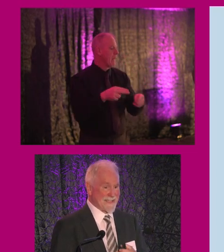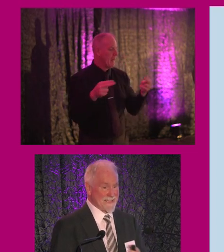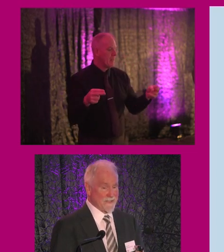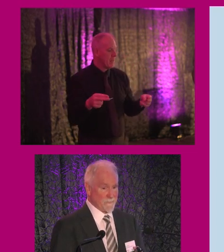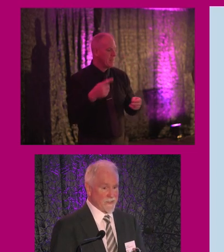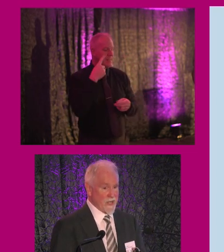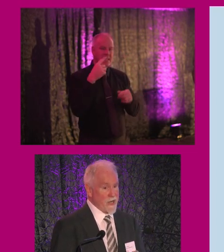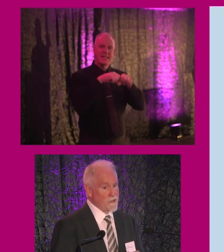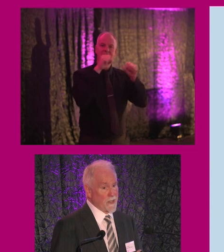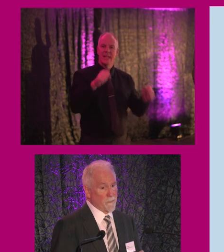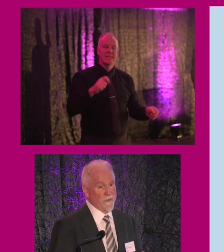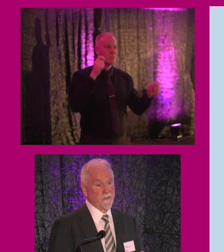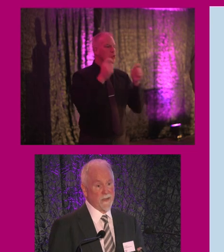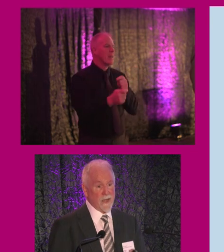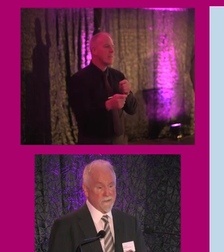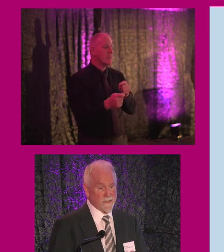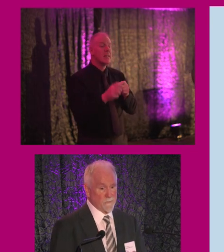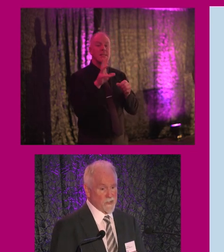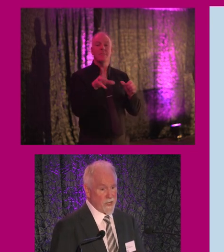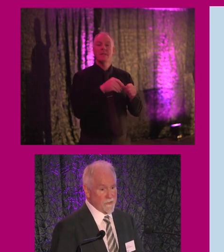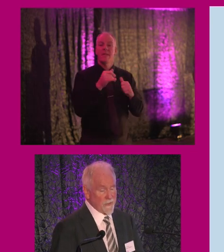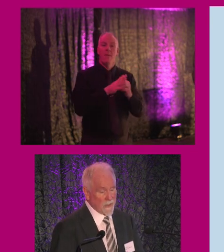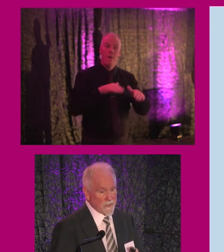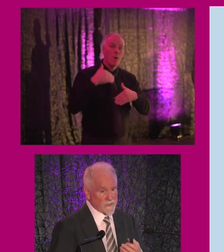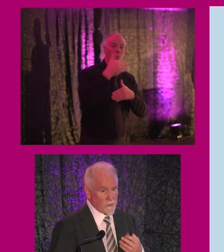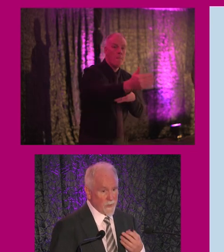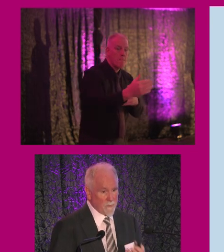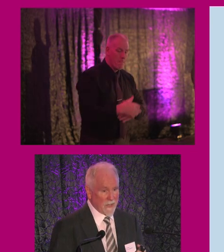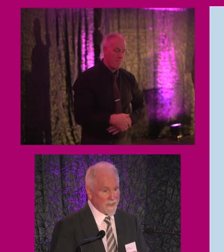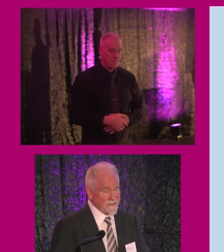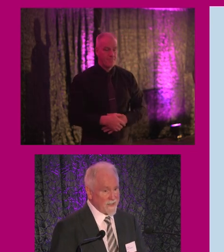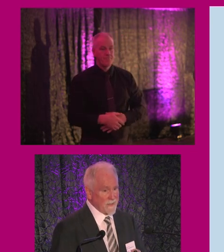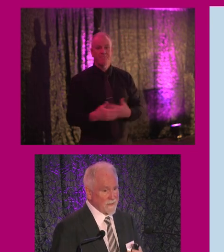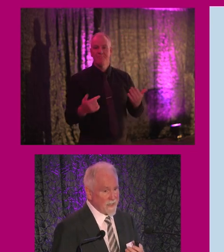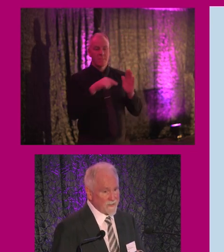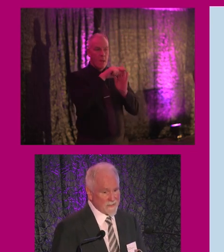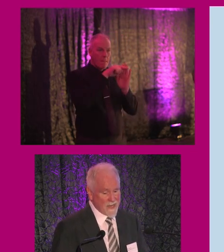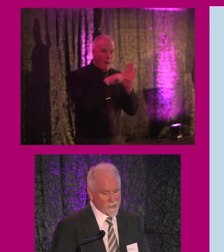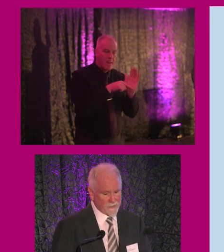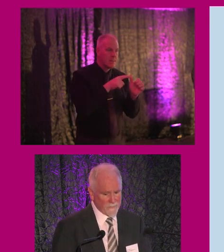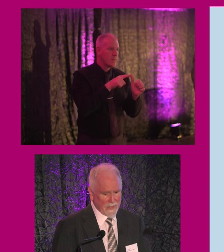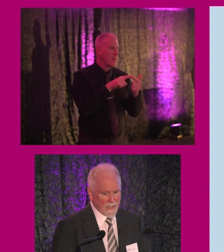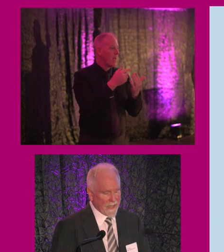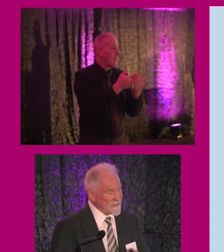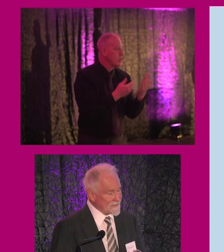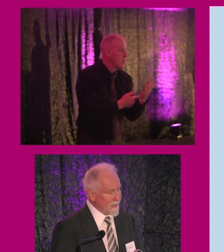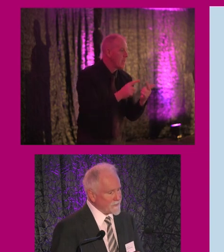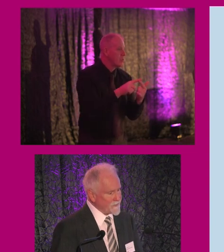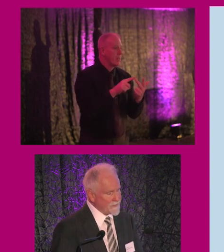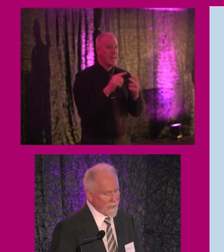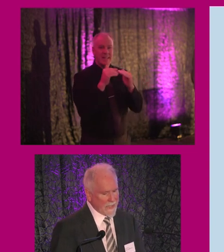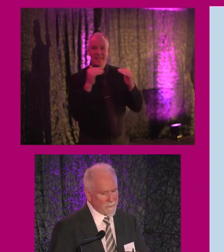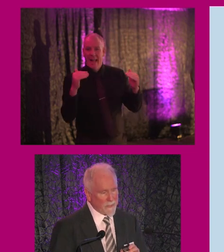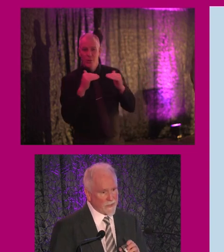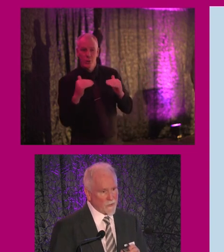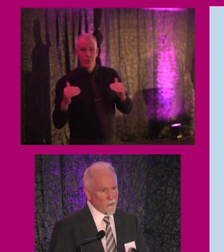systems changed and particularly long term change. So policy, legislation, standards